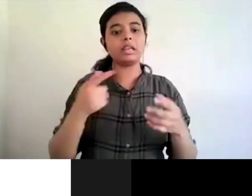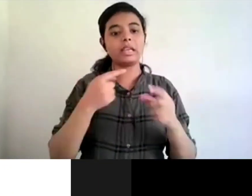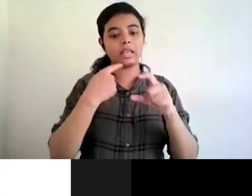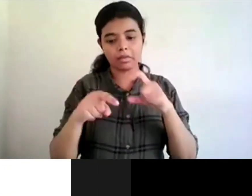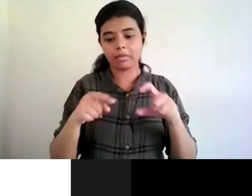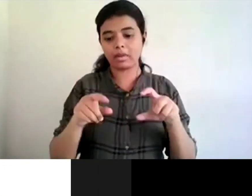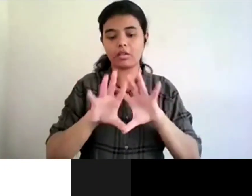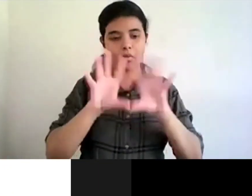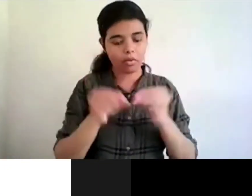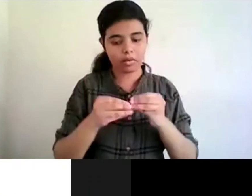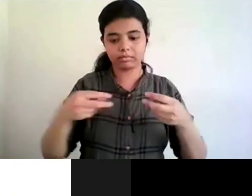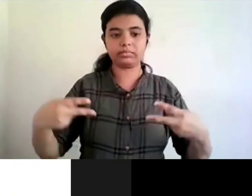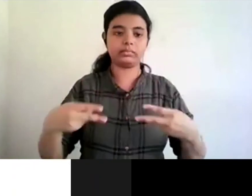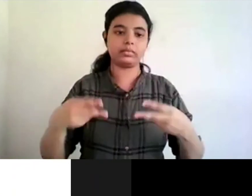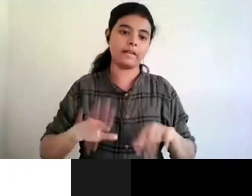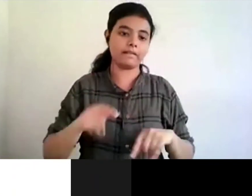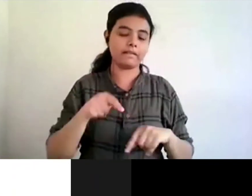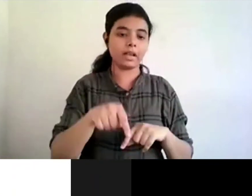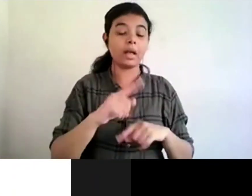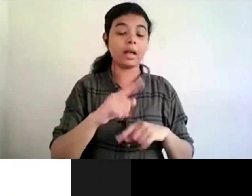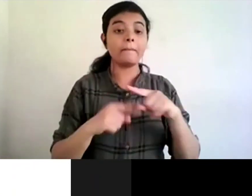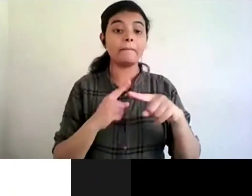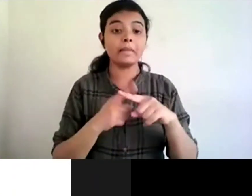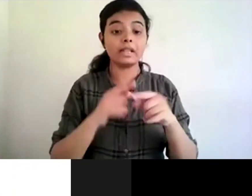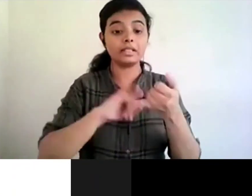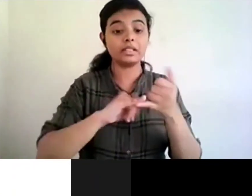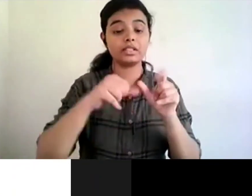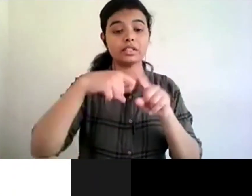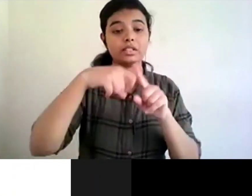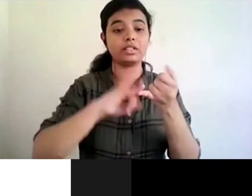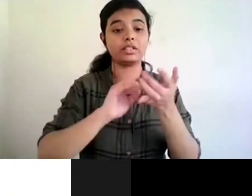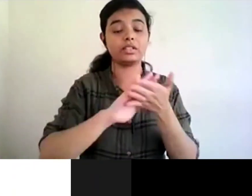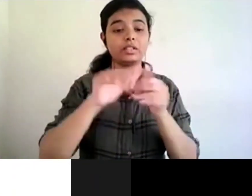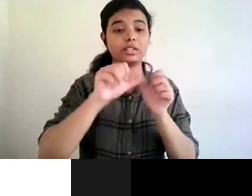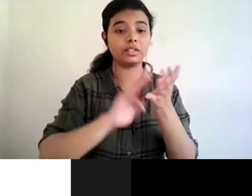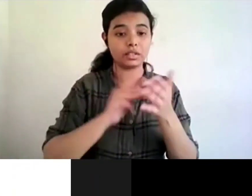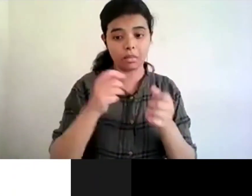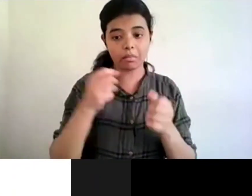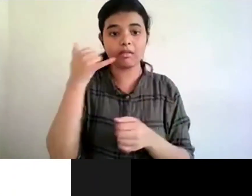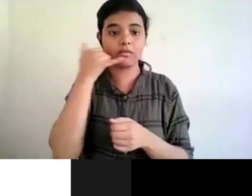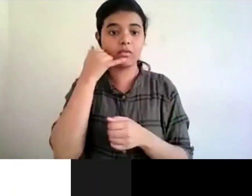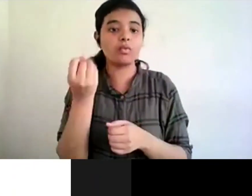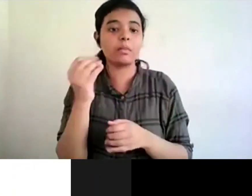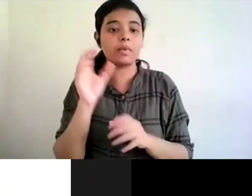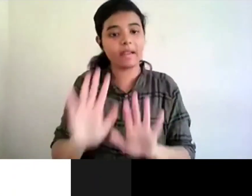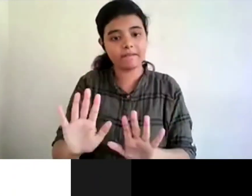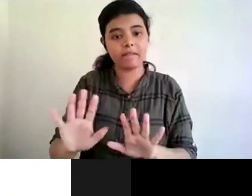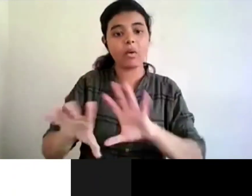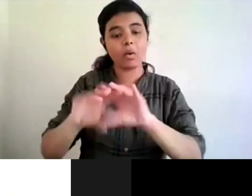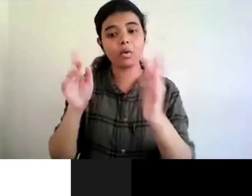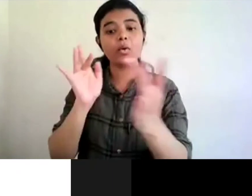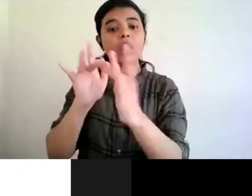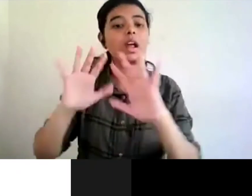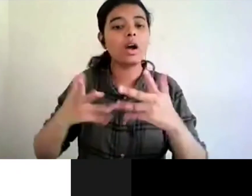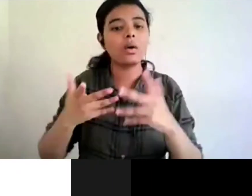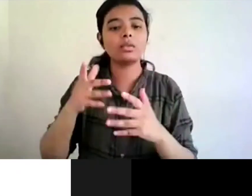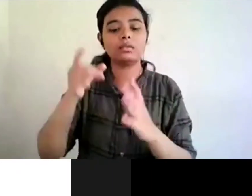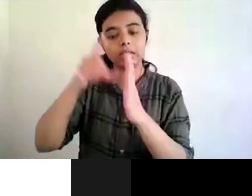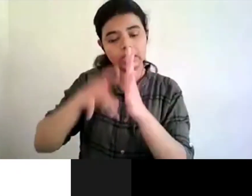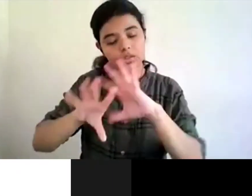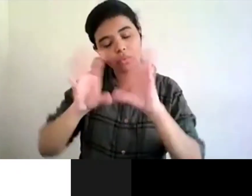or call us all the numbers contact details are provided there okay